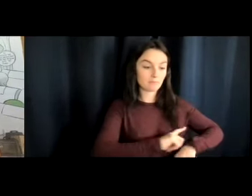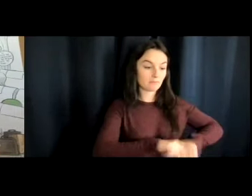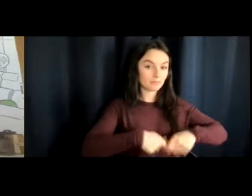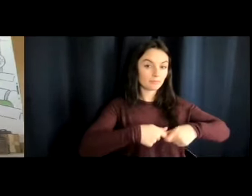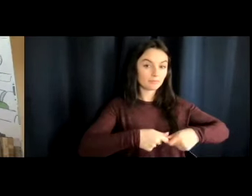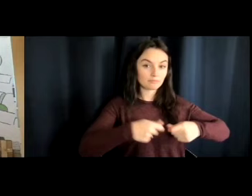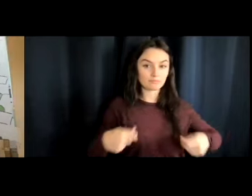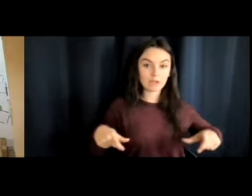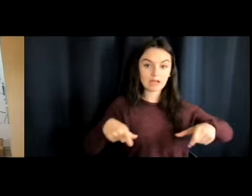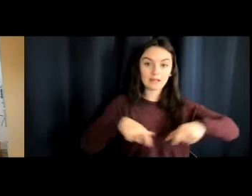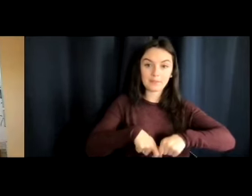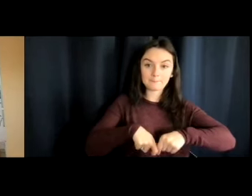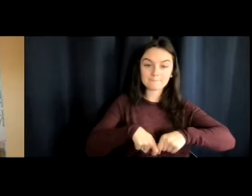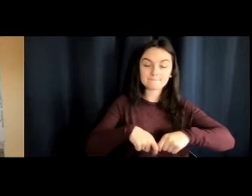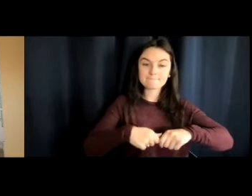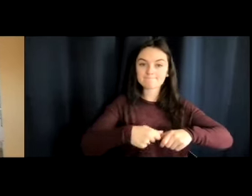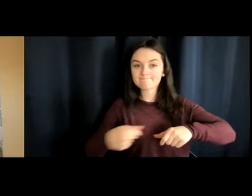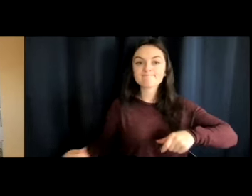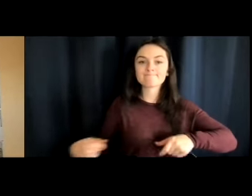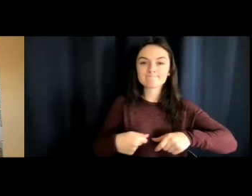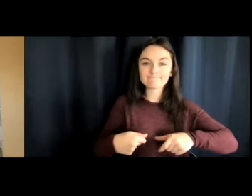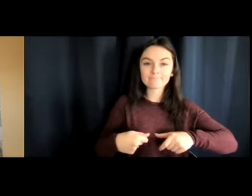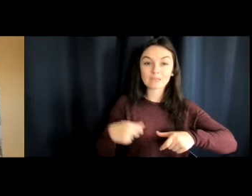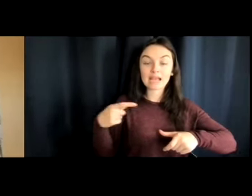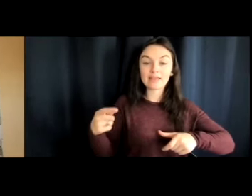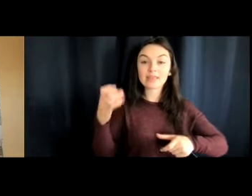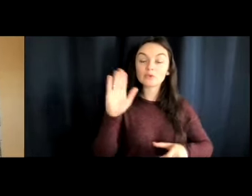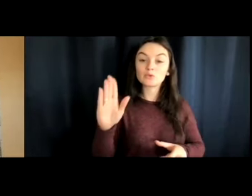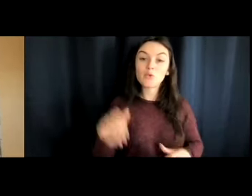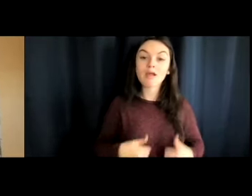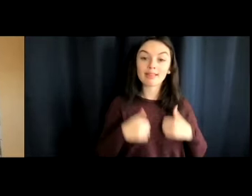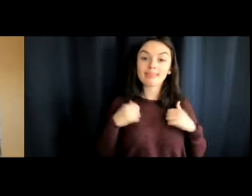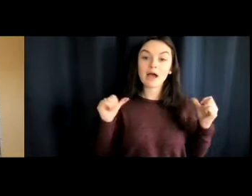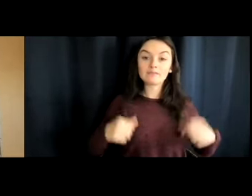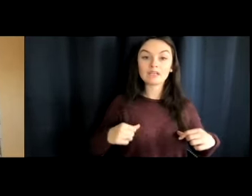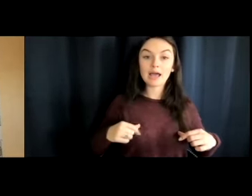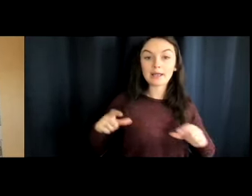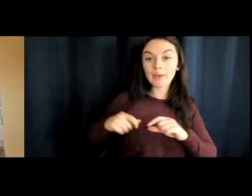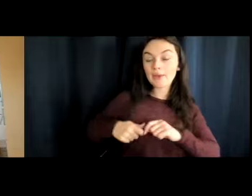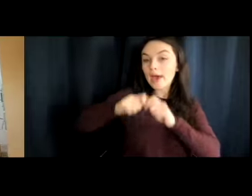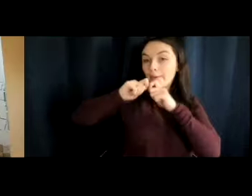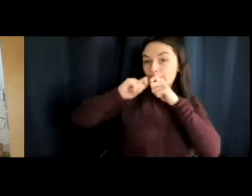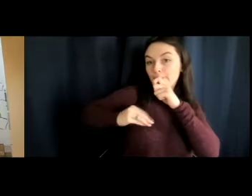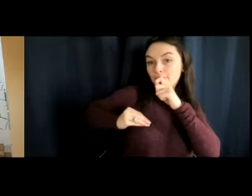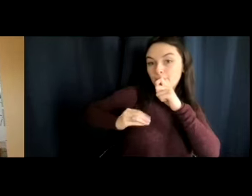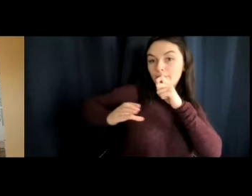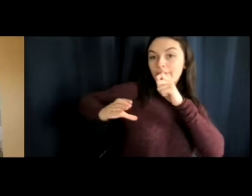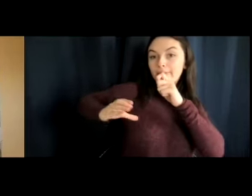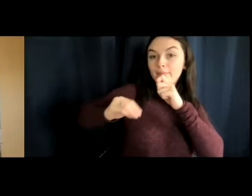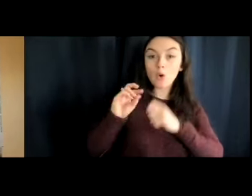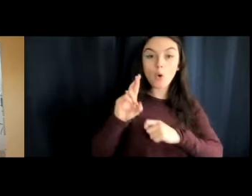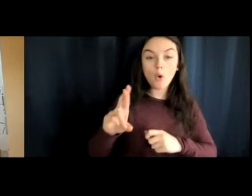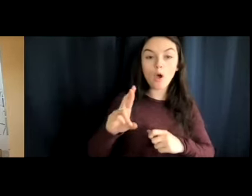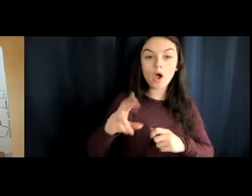across your lap to inflate the life jacket, fill the tab, or blow into the tube. This is the